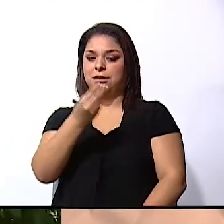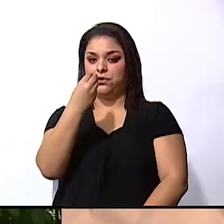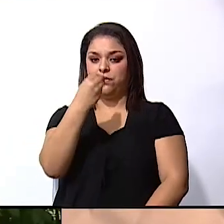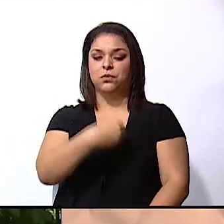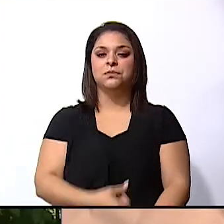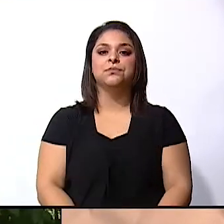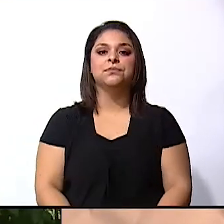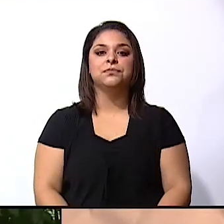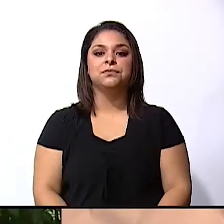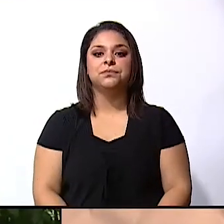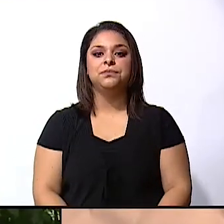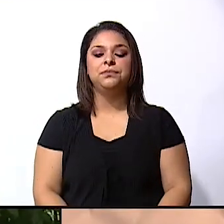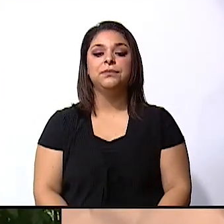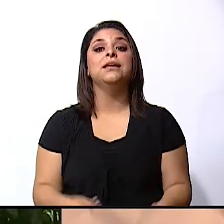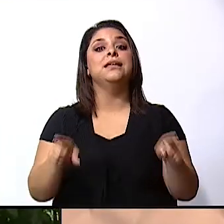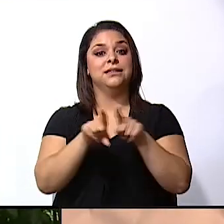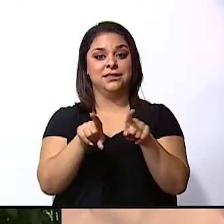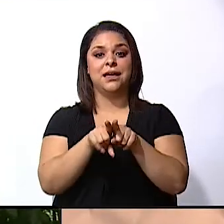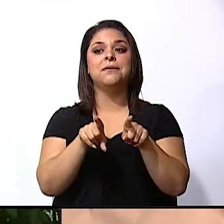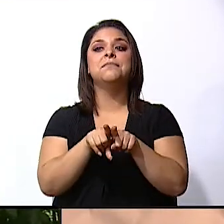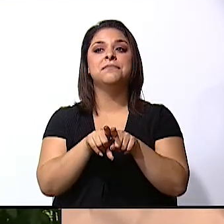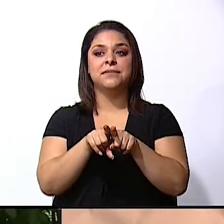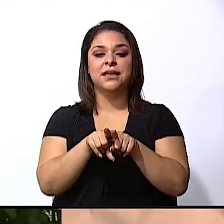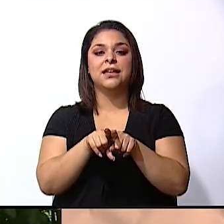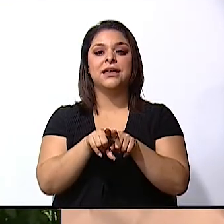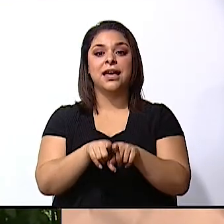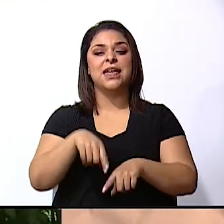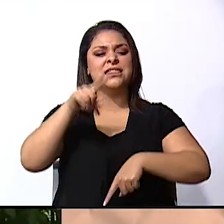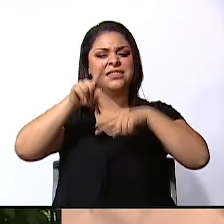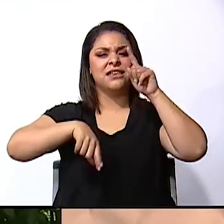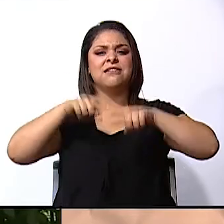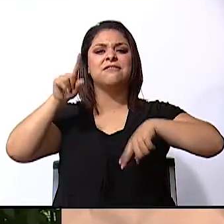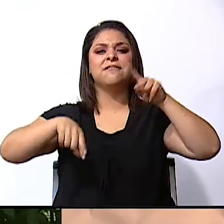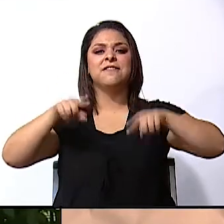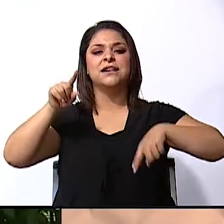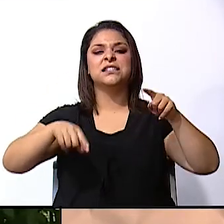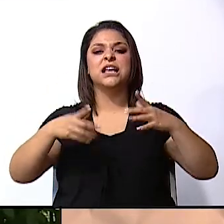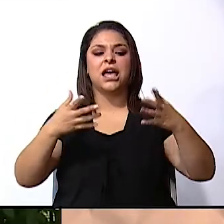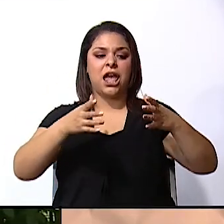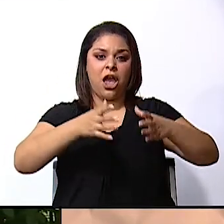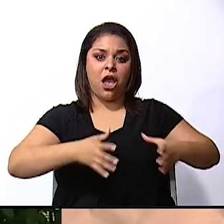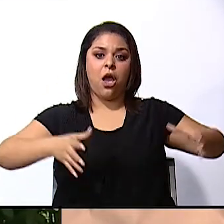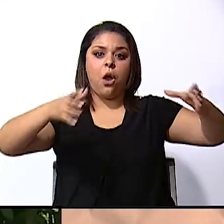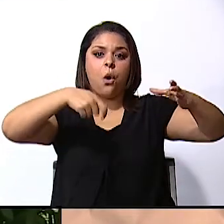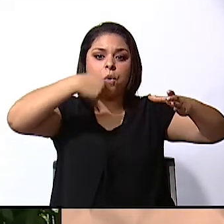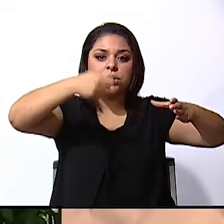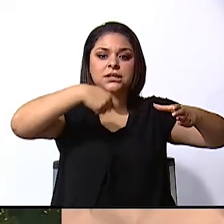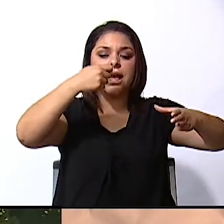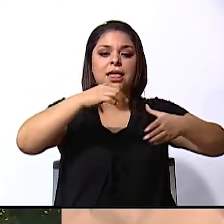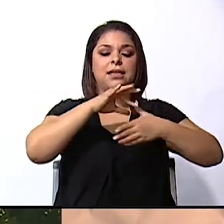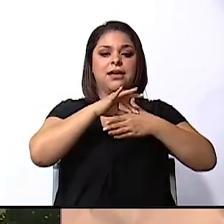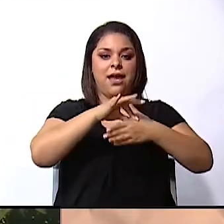and also, as a result of the diversity, the olla de carne and tamales.